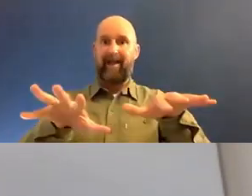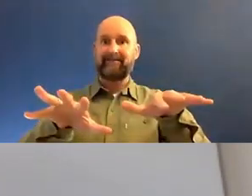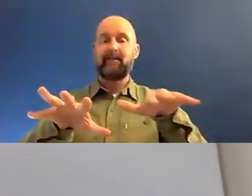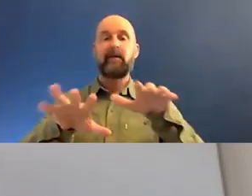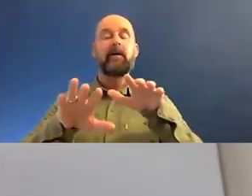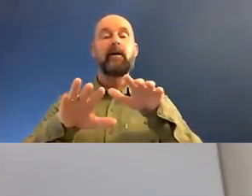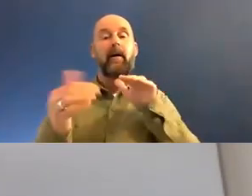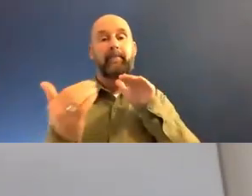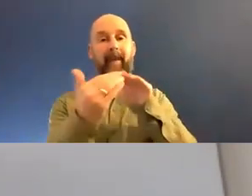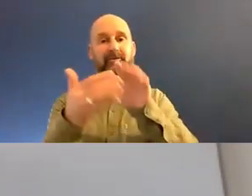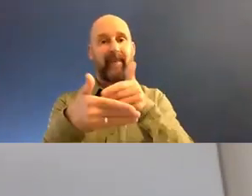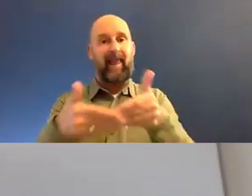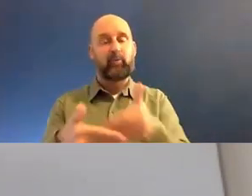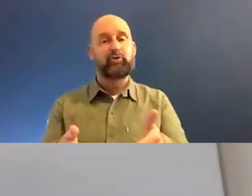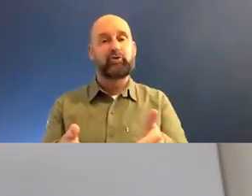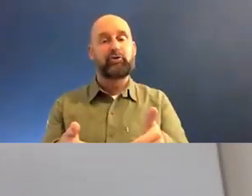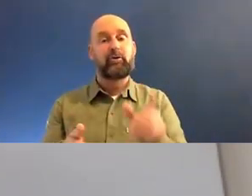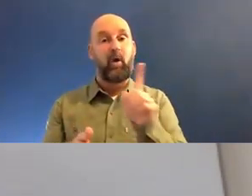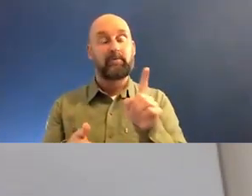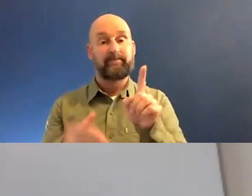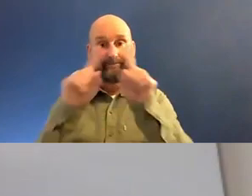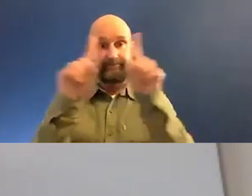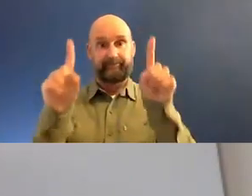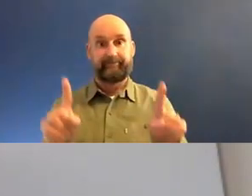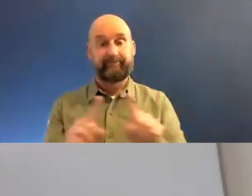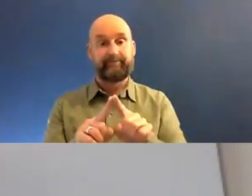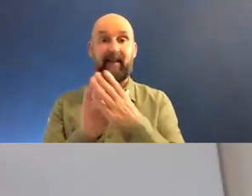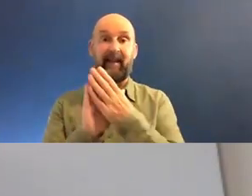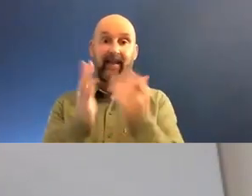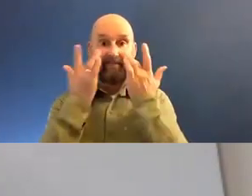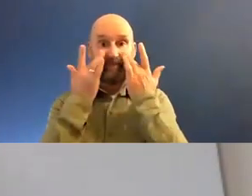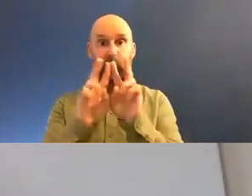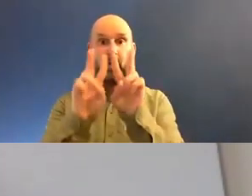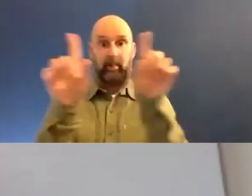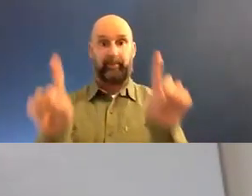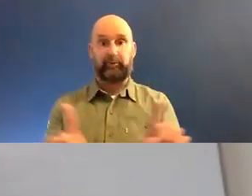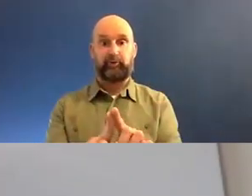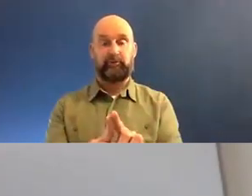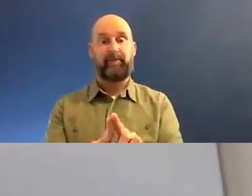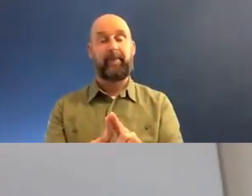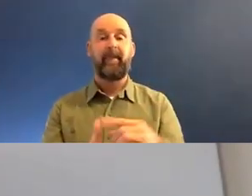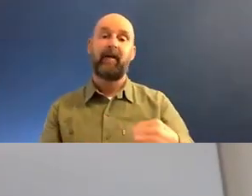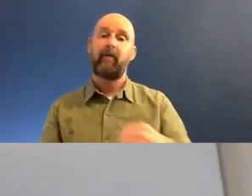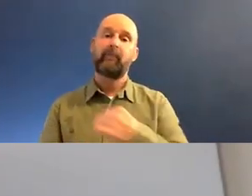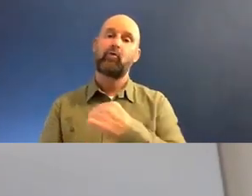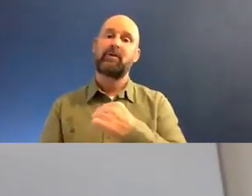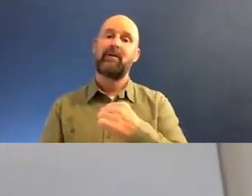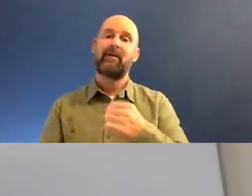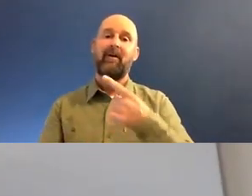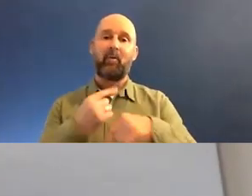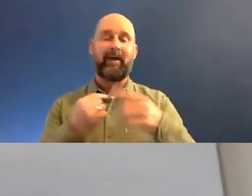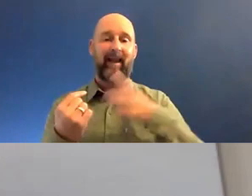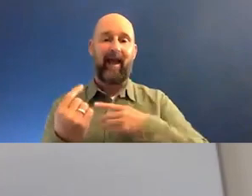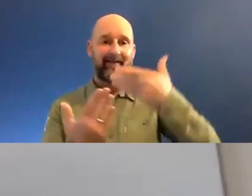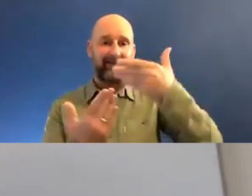language of the people. And the language of the people today is largely a visual one. And unfortunately, for many of us who enjoy long form,